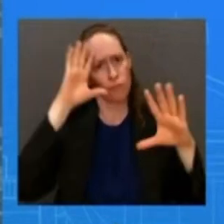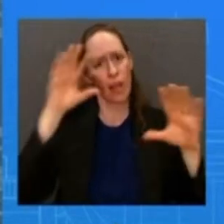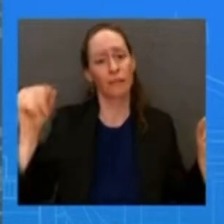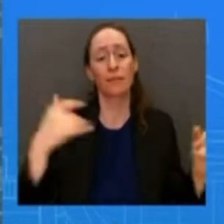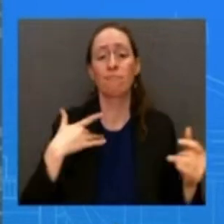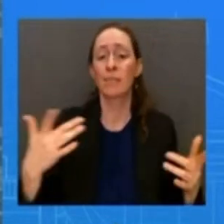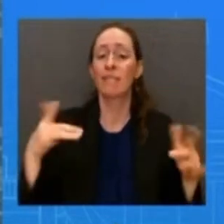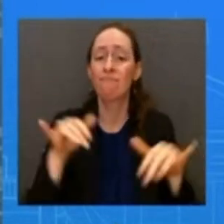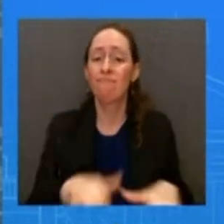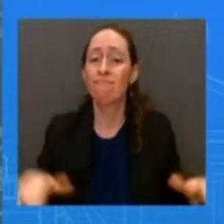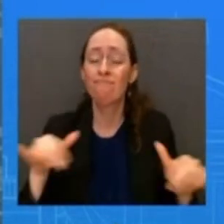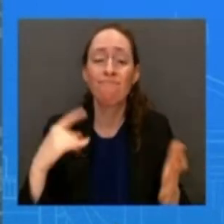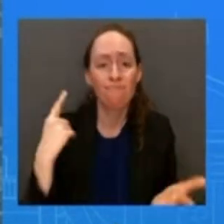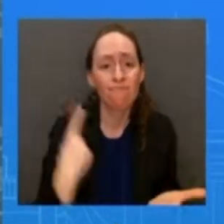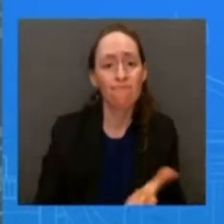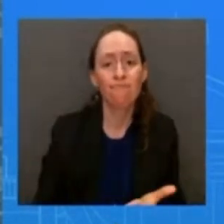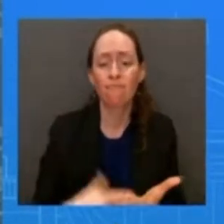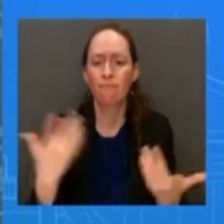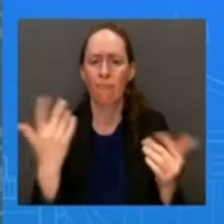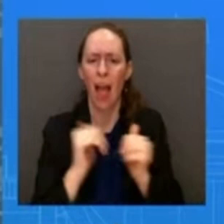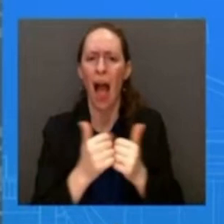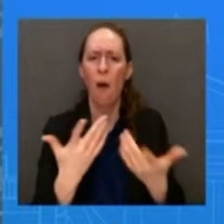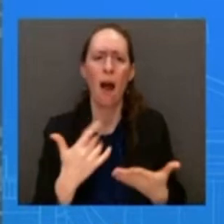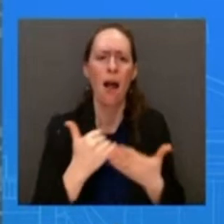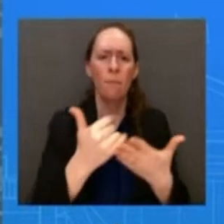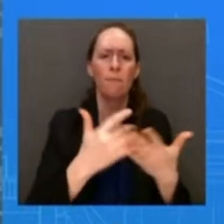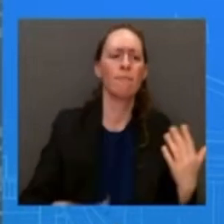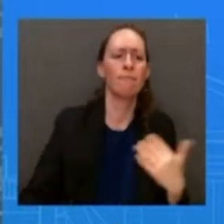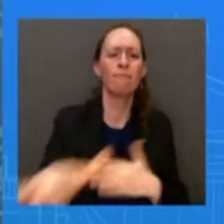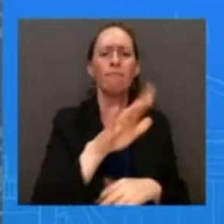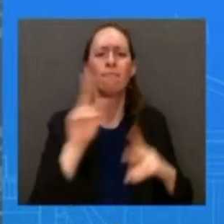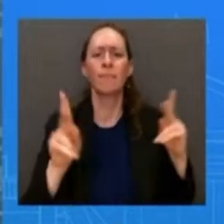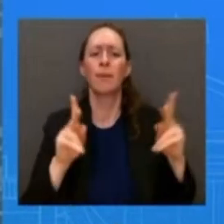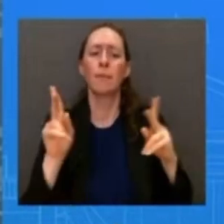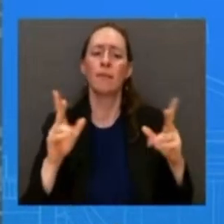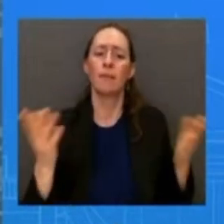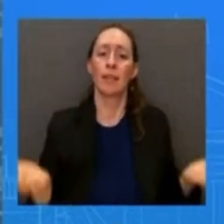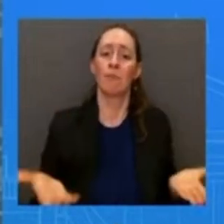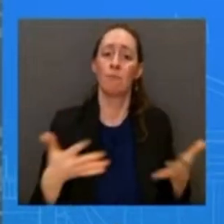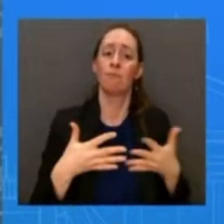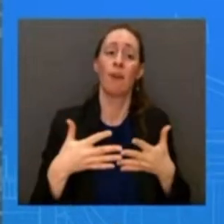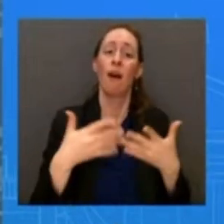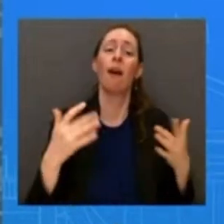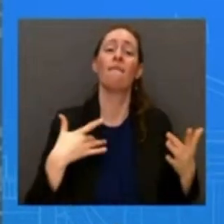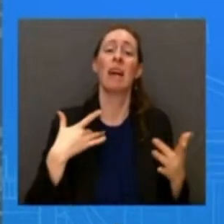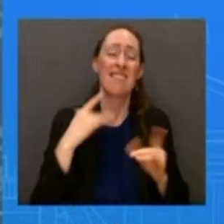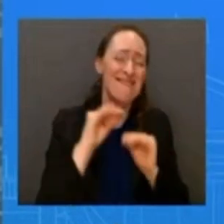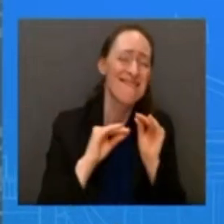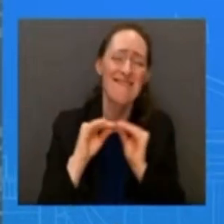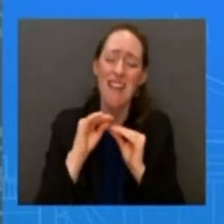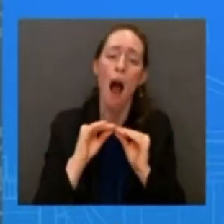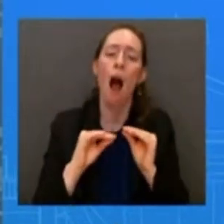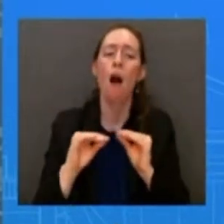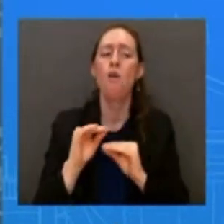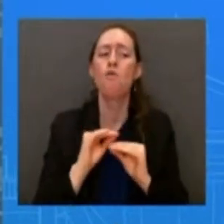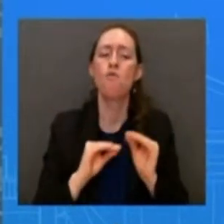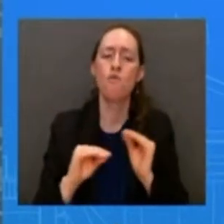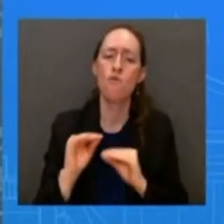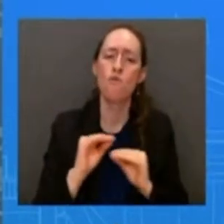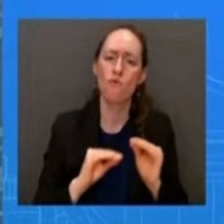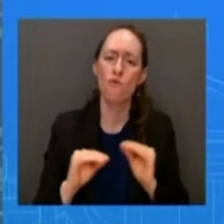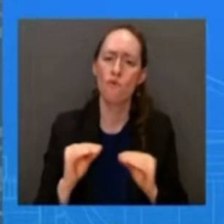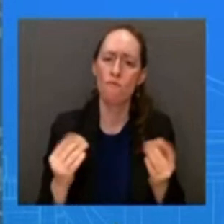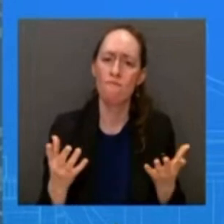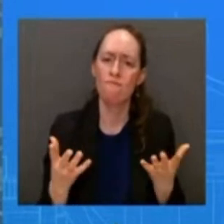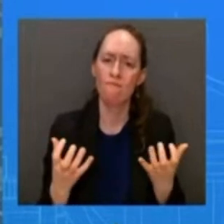today at the NACO legislative conference that you all just heard him speak at and some of you may have been there and today we have some progress on